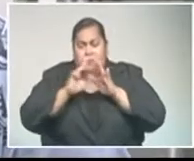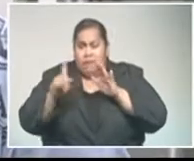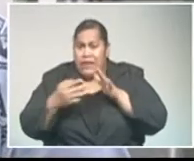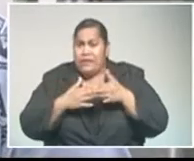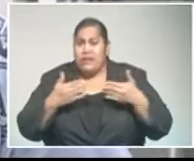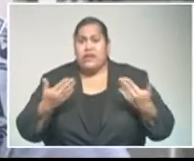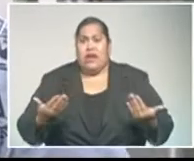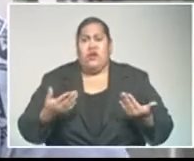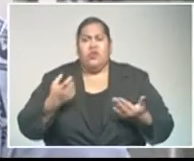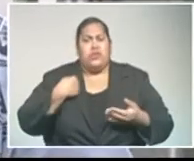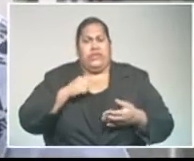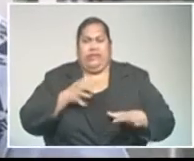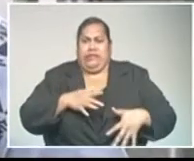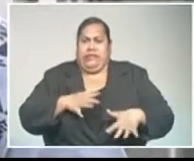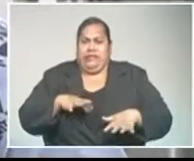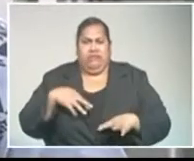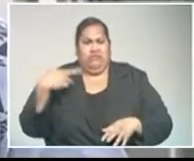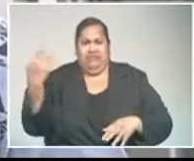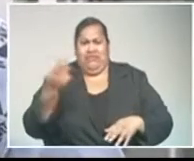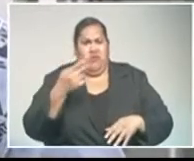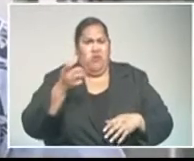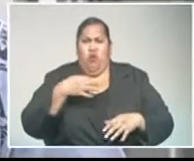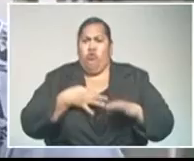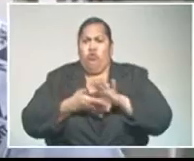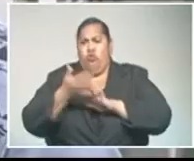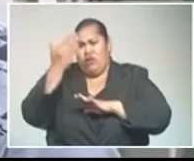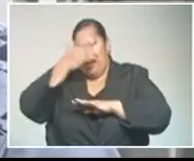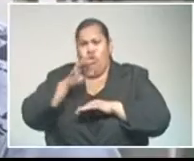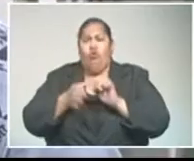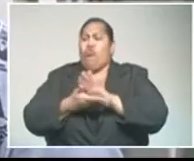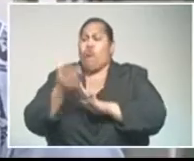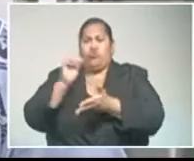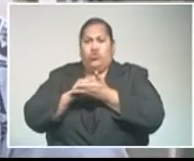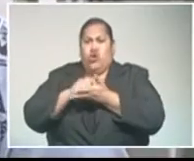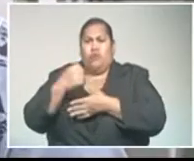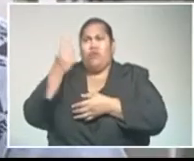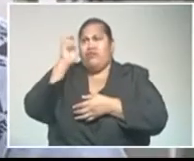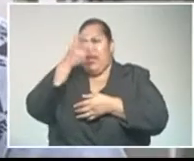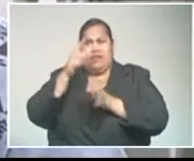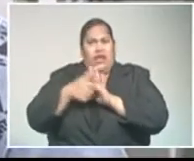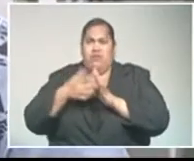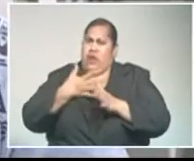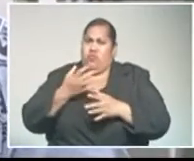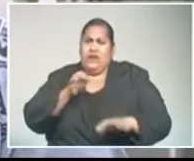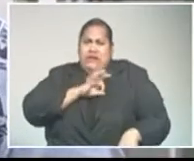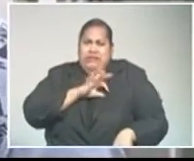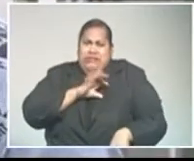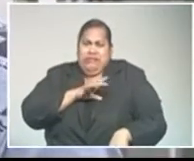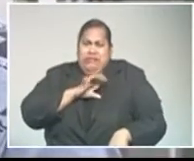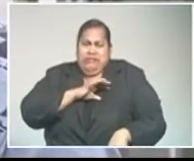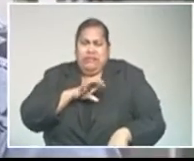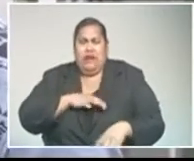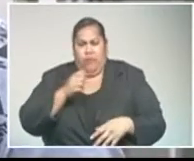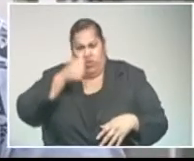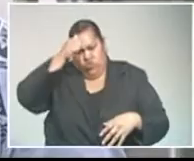not free to move around late night or going to the store when it's dark. So we don't know if the person might be still